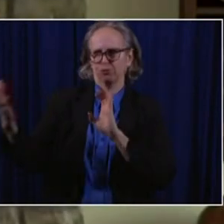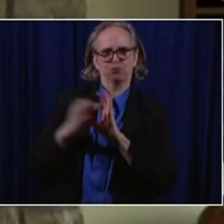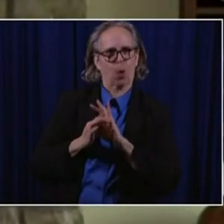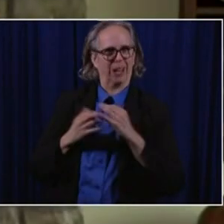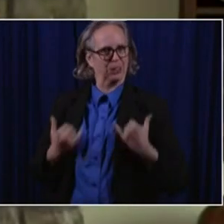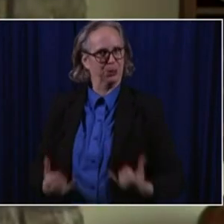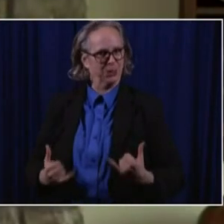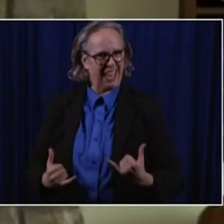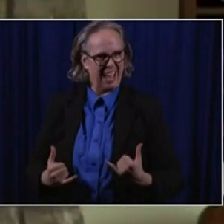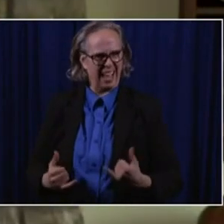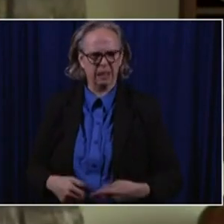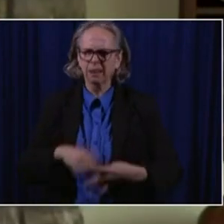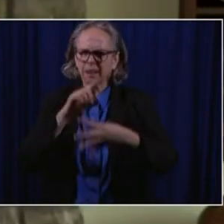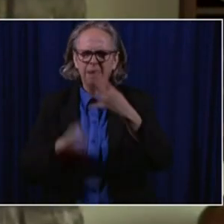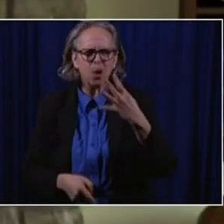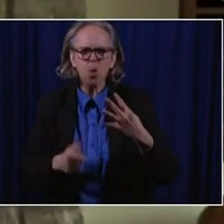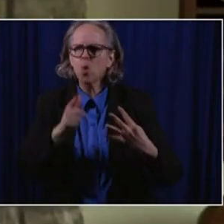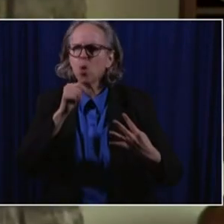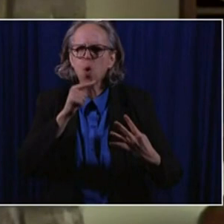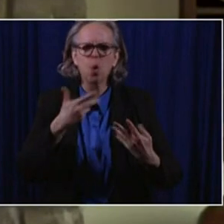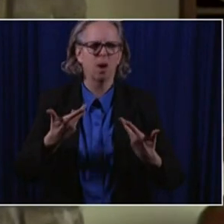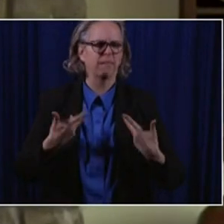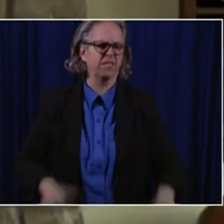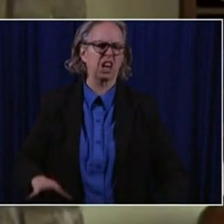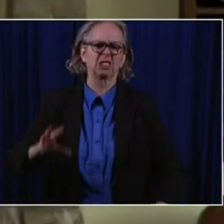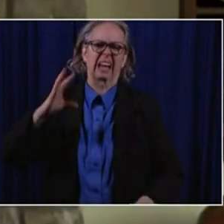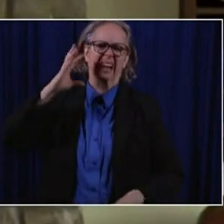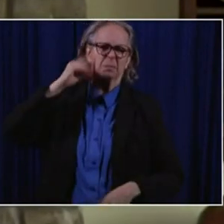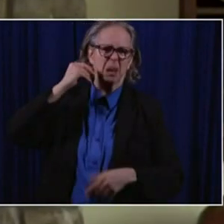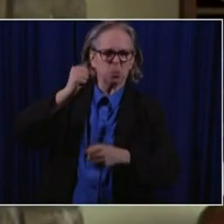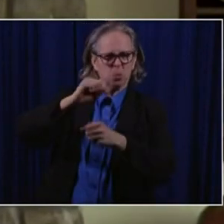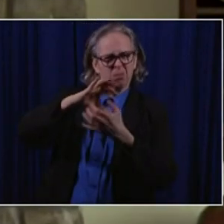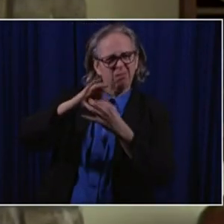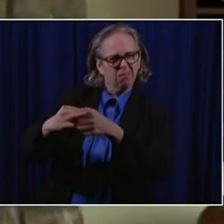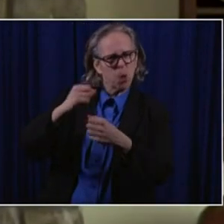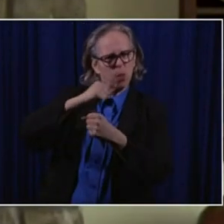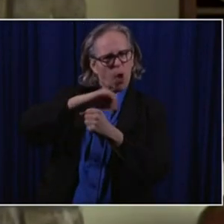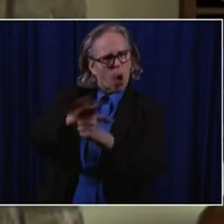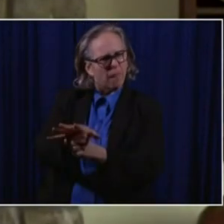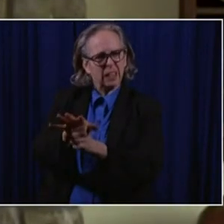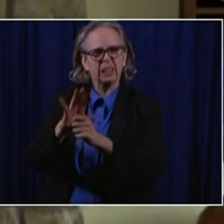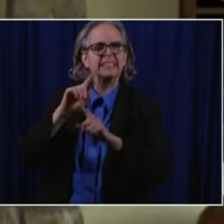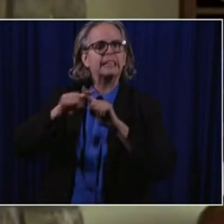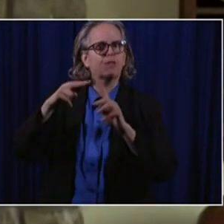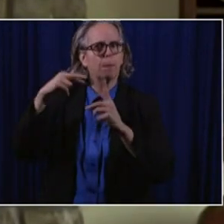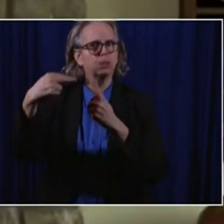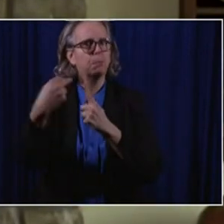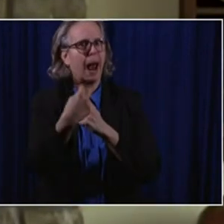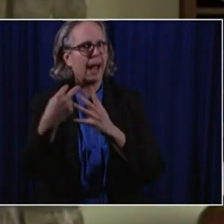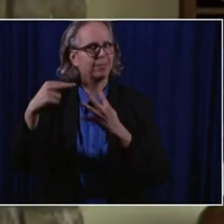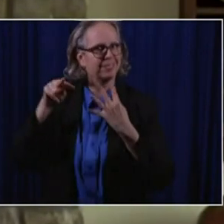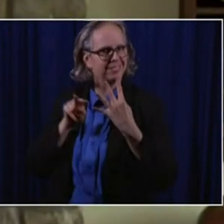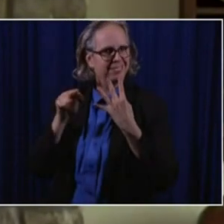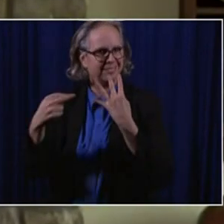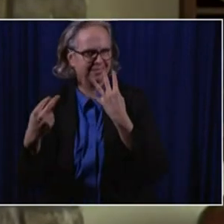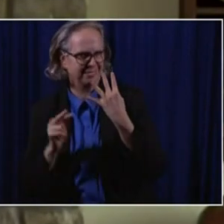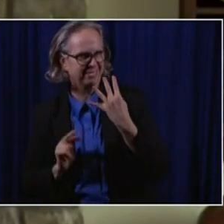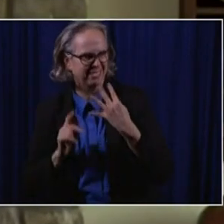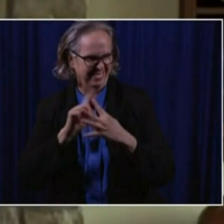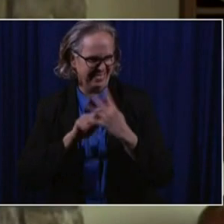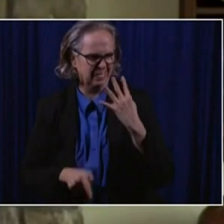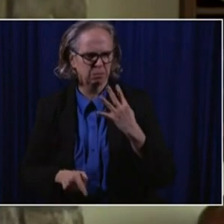different ways, but I think they kind of illuminate what our fellow Ohioans are going through and have